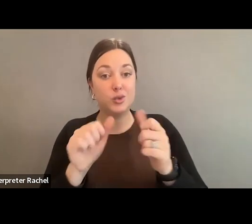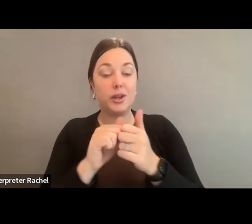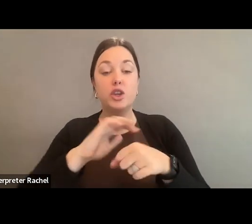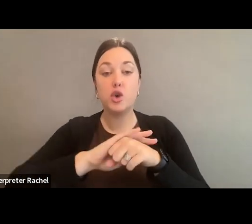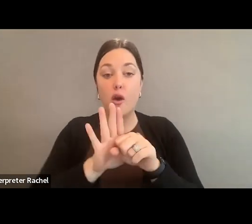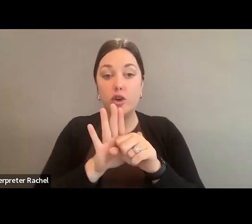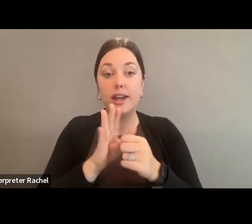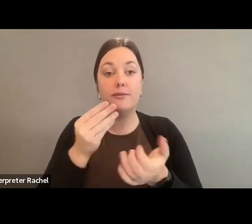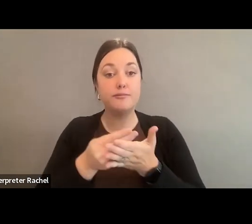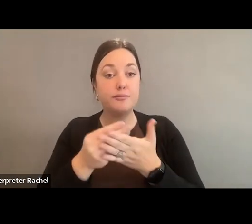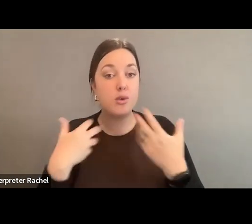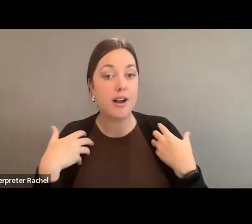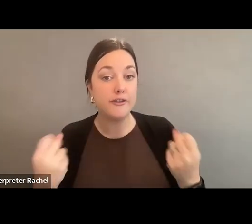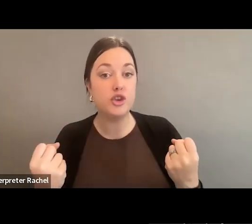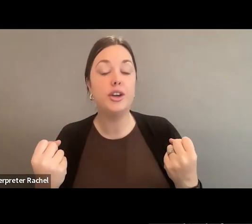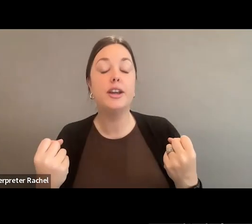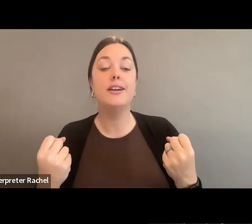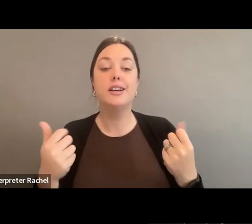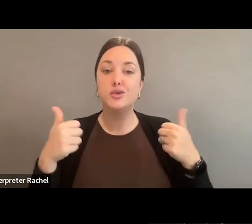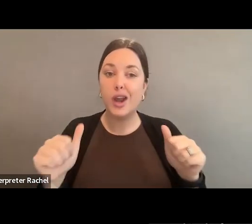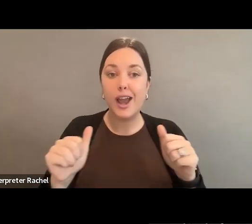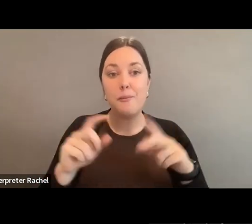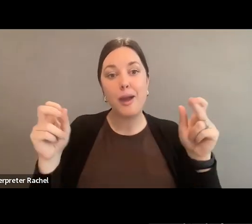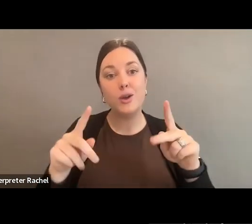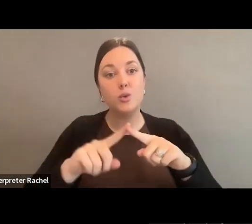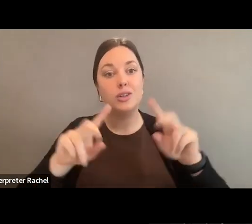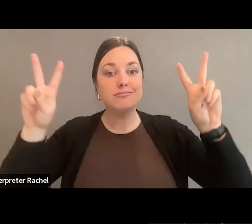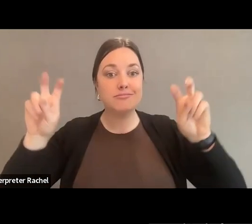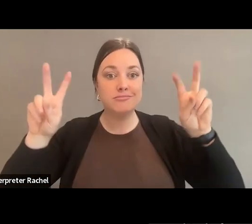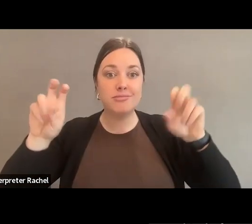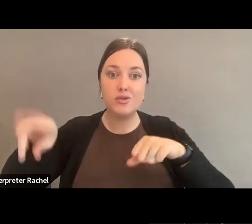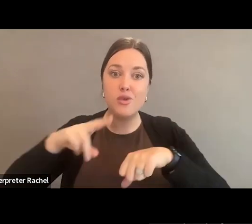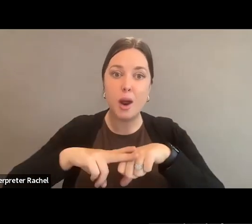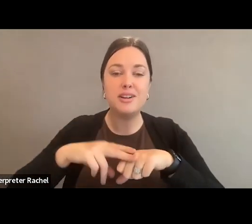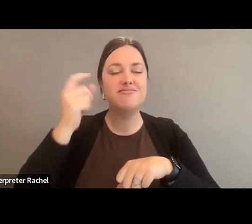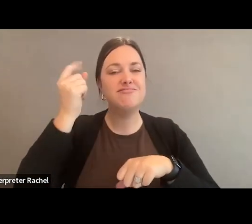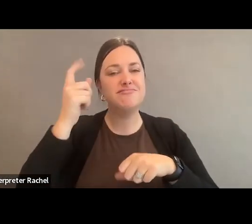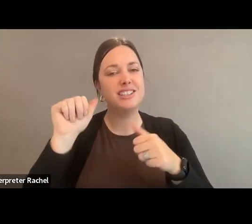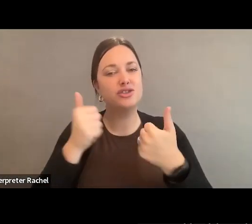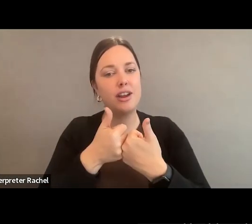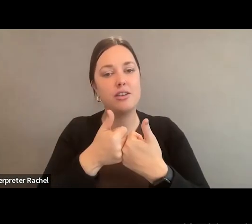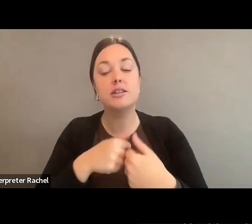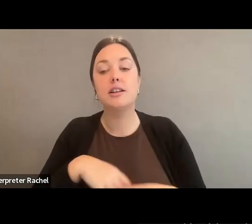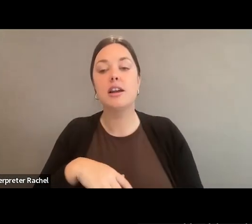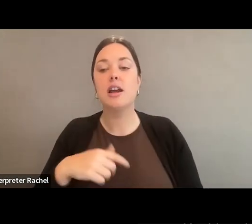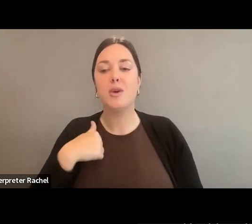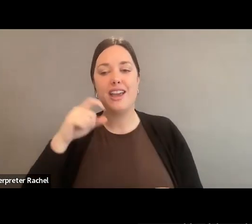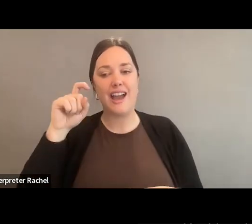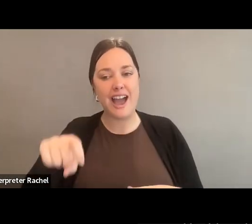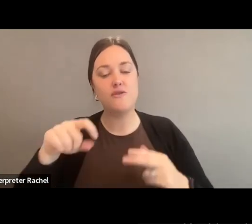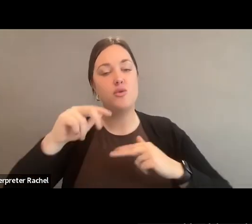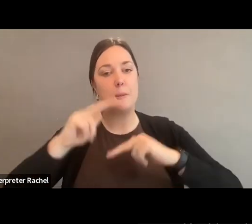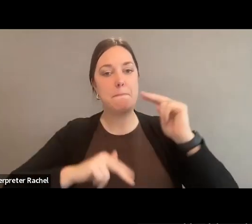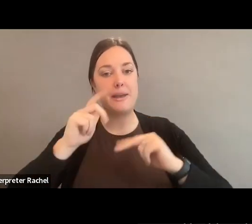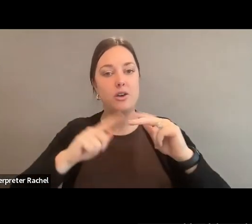and trying to get back to some kind of normal, although it's really challenging in many ways, we need to build on this